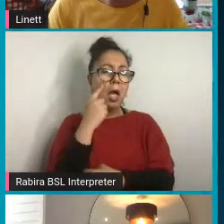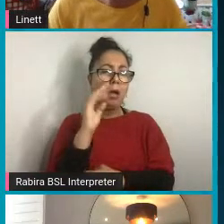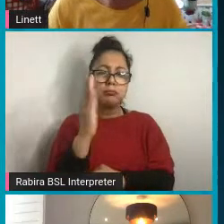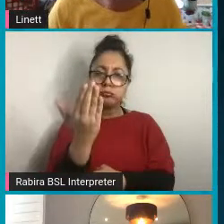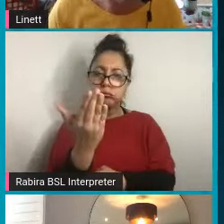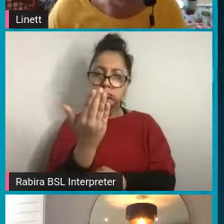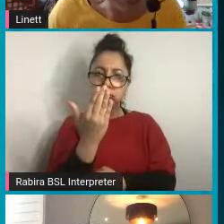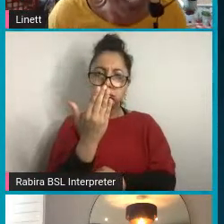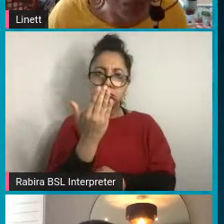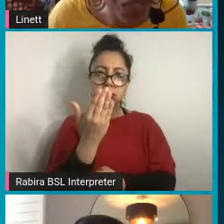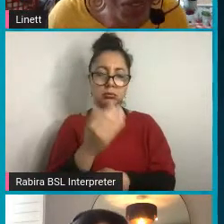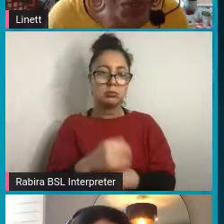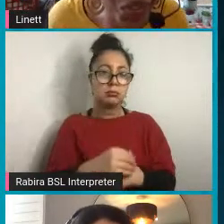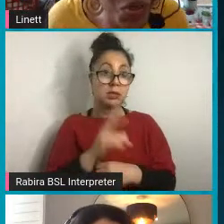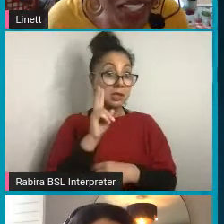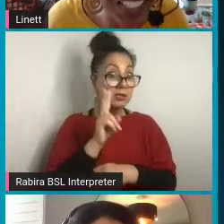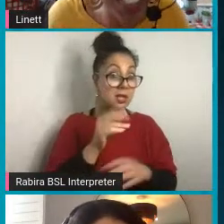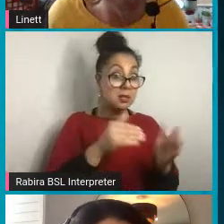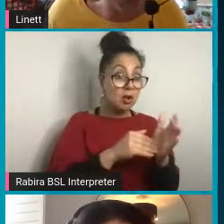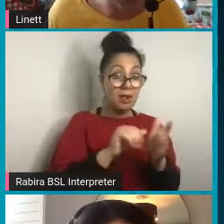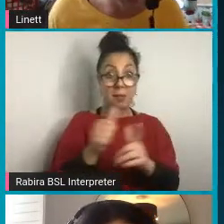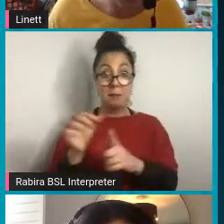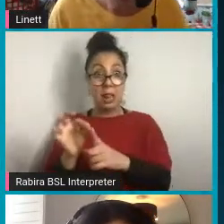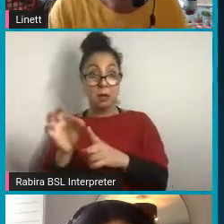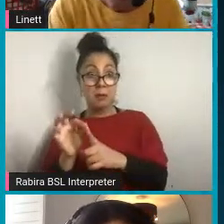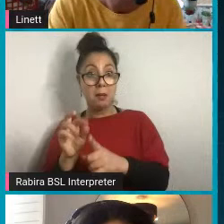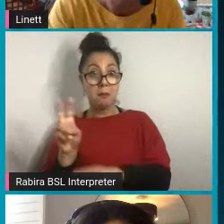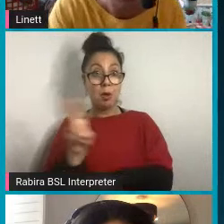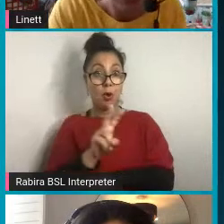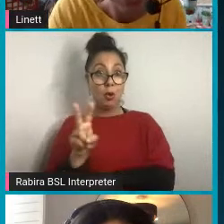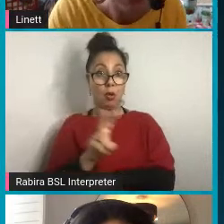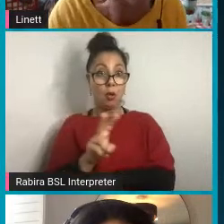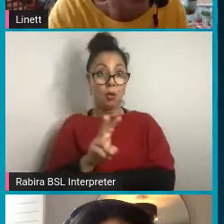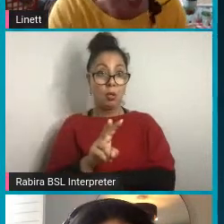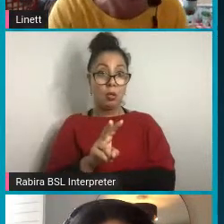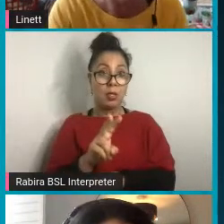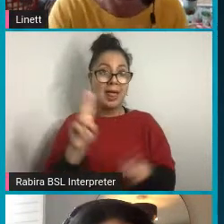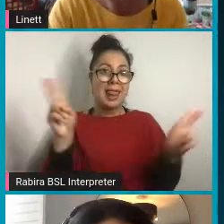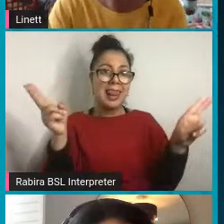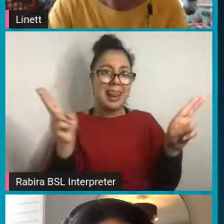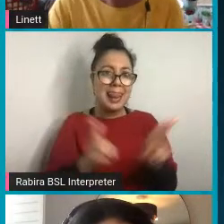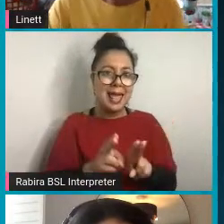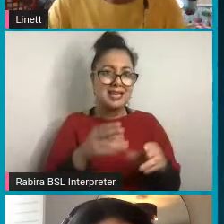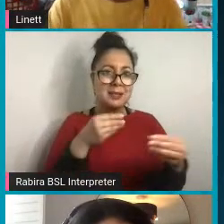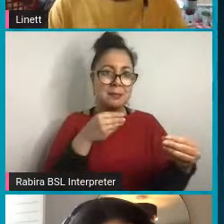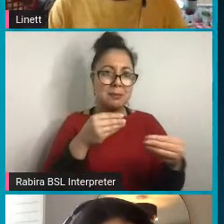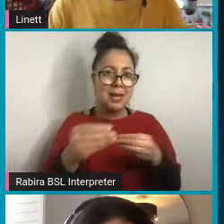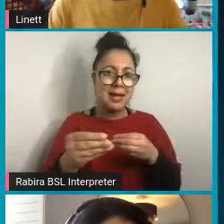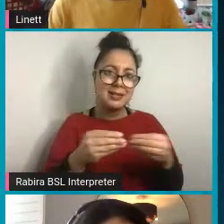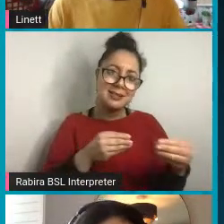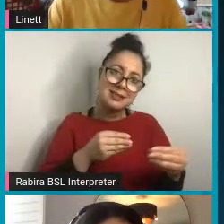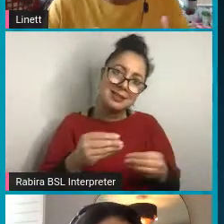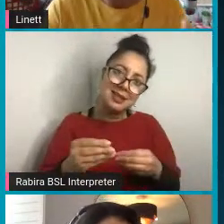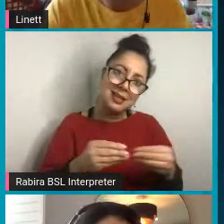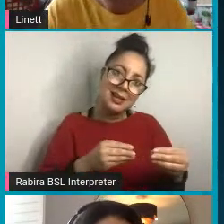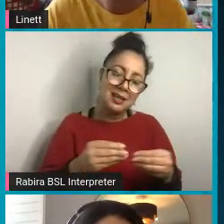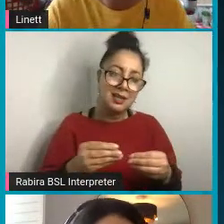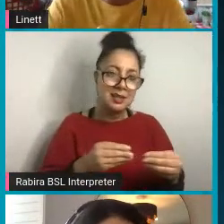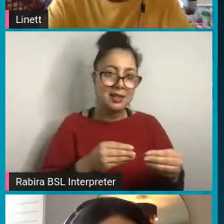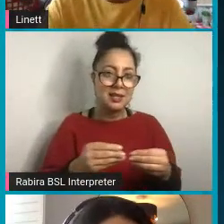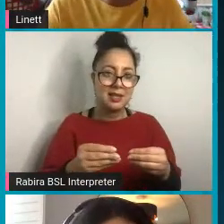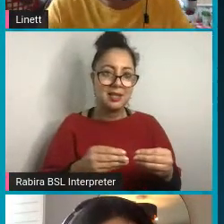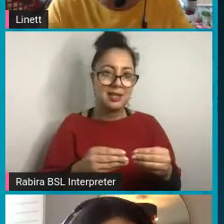can you see Zori and Polona, what's written in that one? Is it less plastic? Yeah, I think so. Or is it less plastic? see